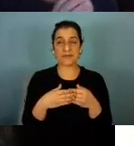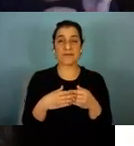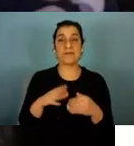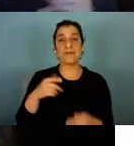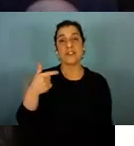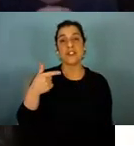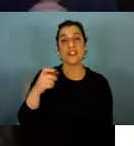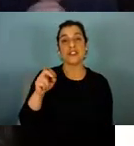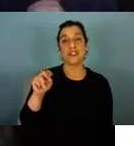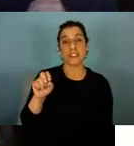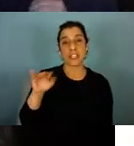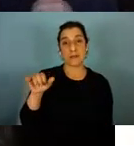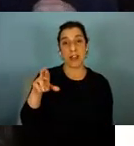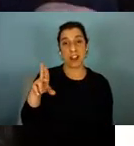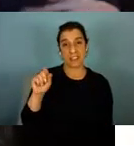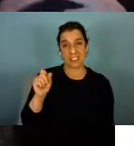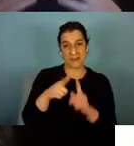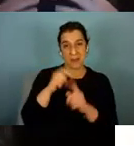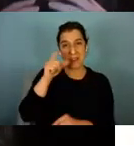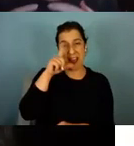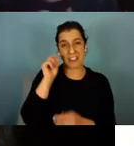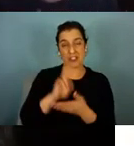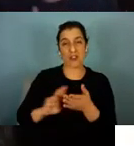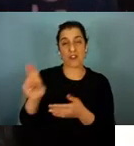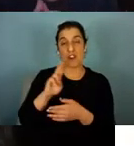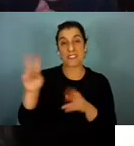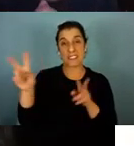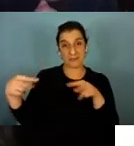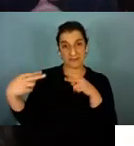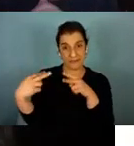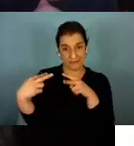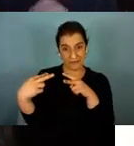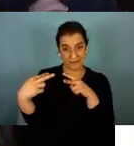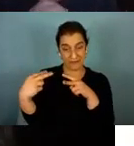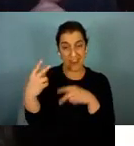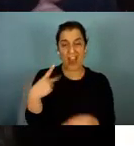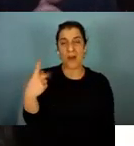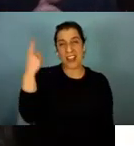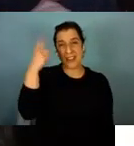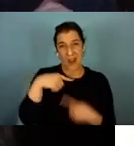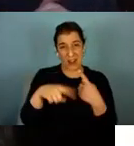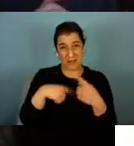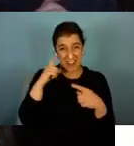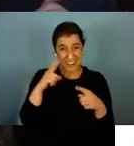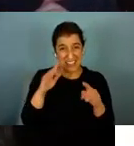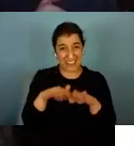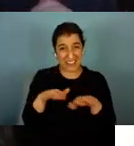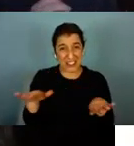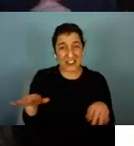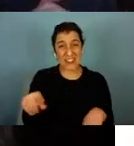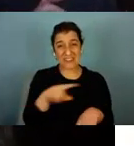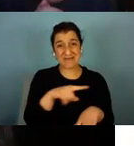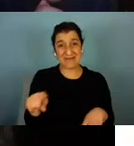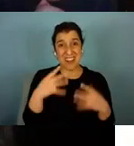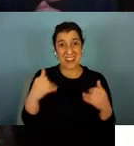of gallaudet university and i looked at each other and we thought about deaf children who were suddenly